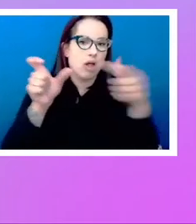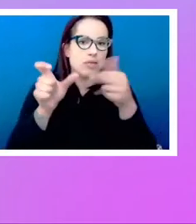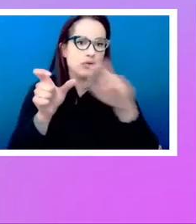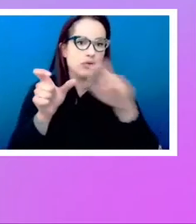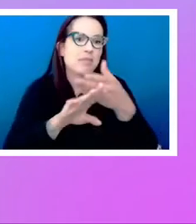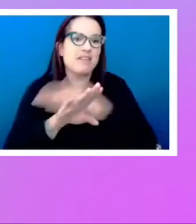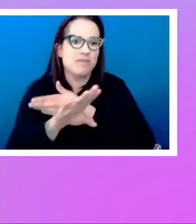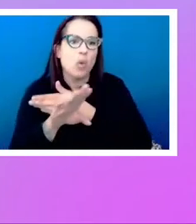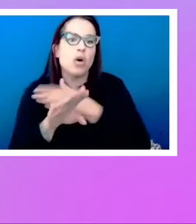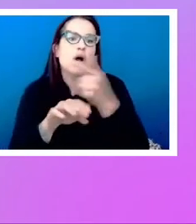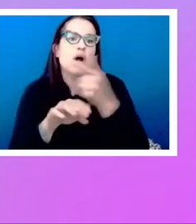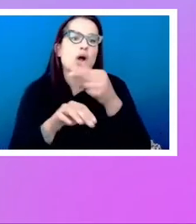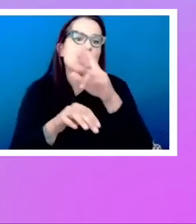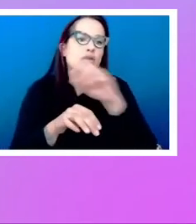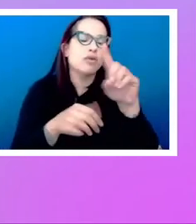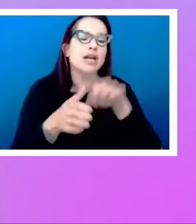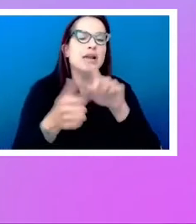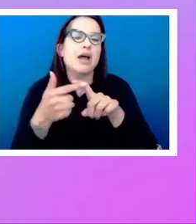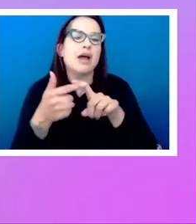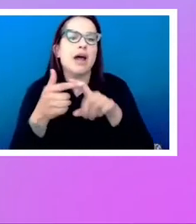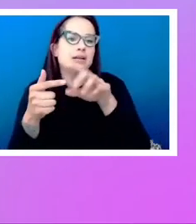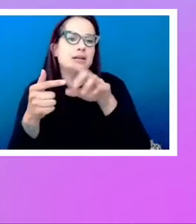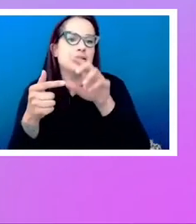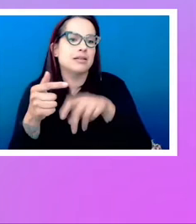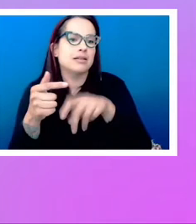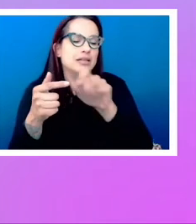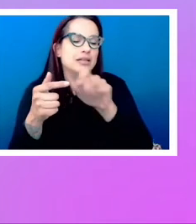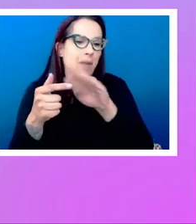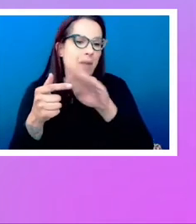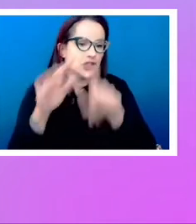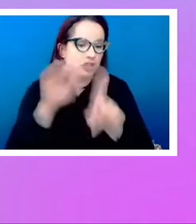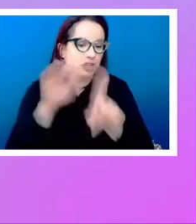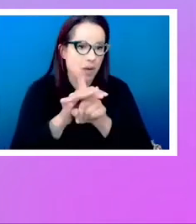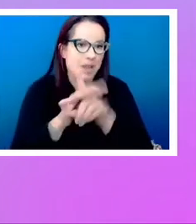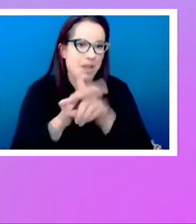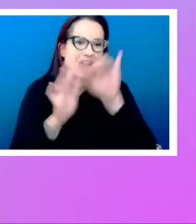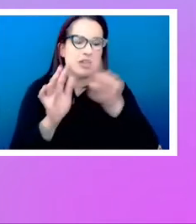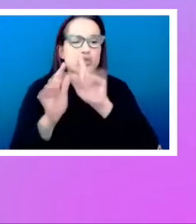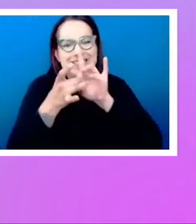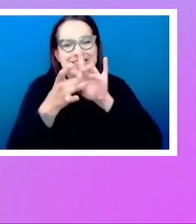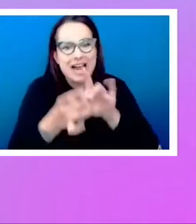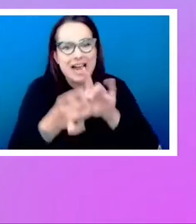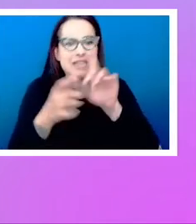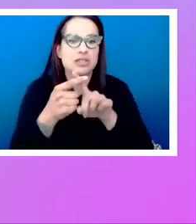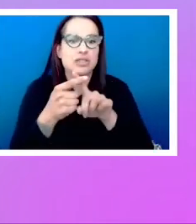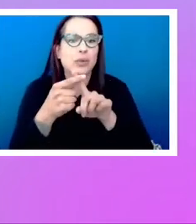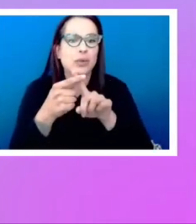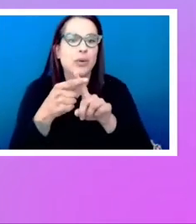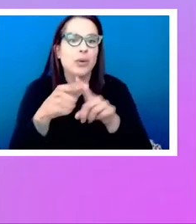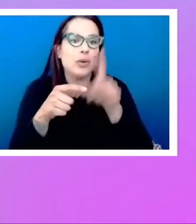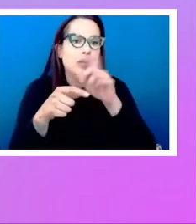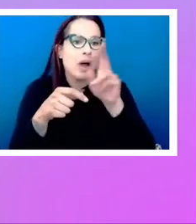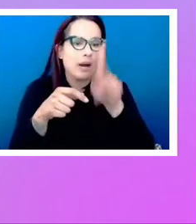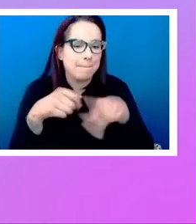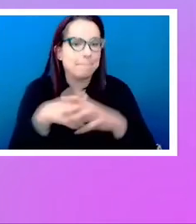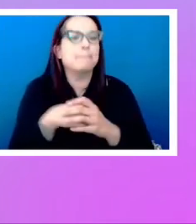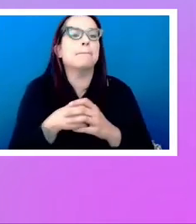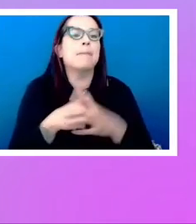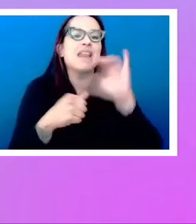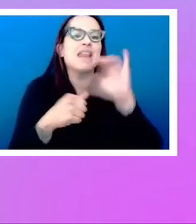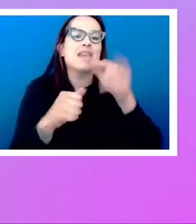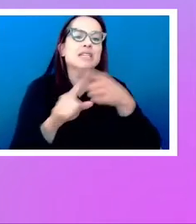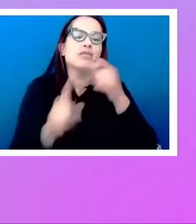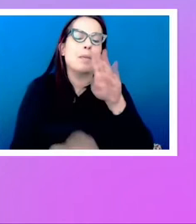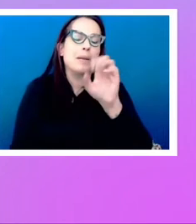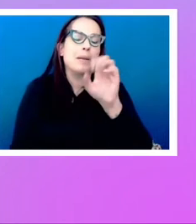up. And these things very much tied to their markup. And I've got an example of markup here. This is from the bootstrap float